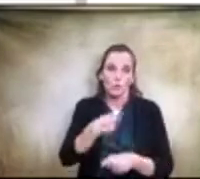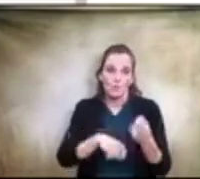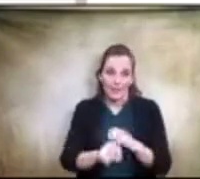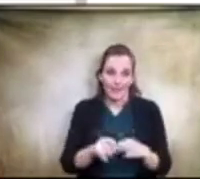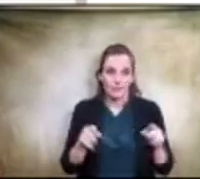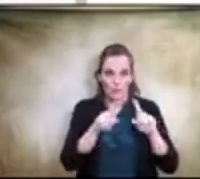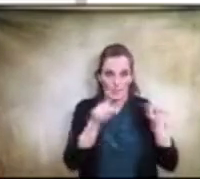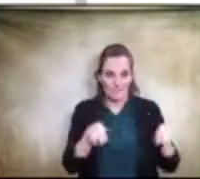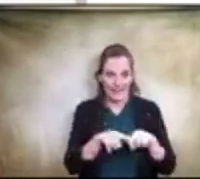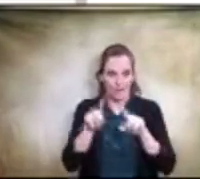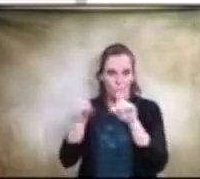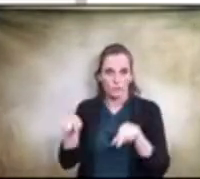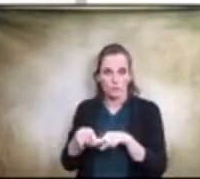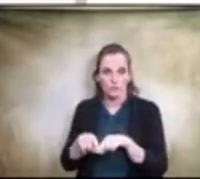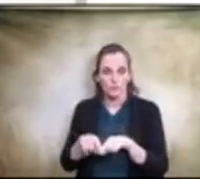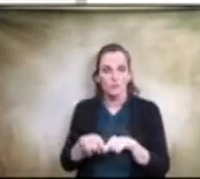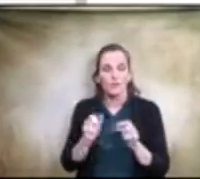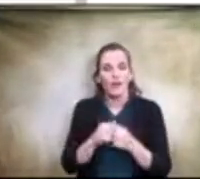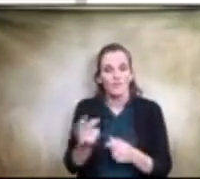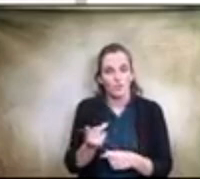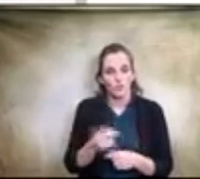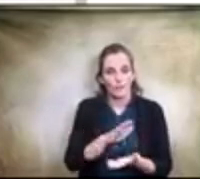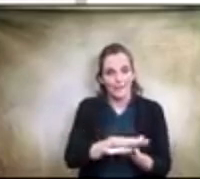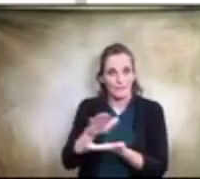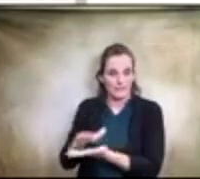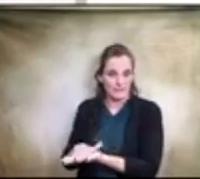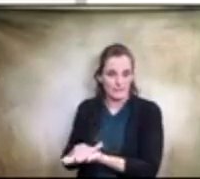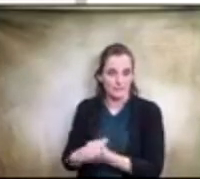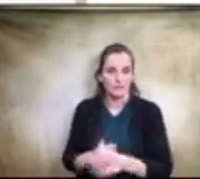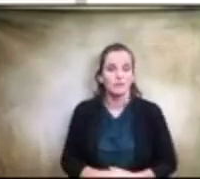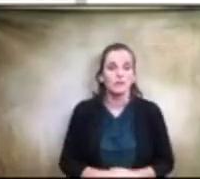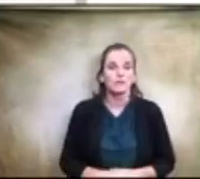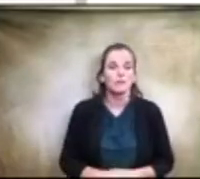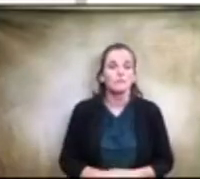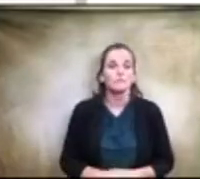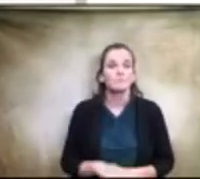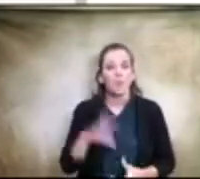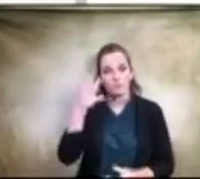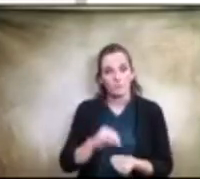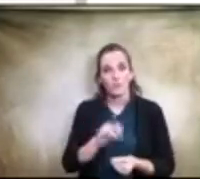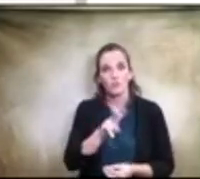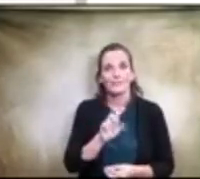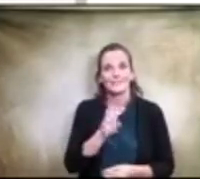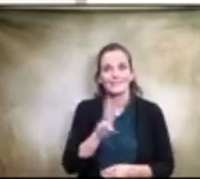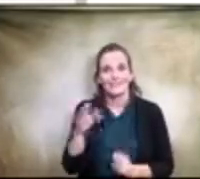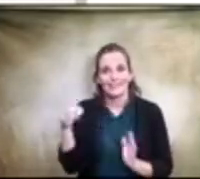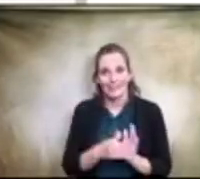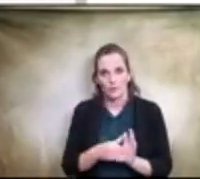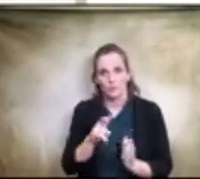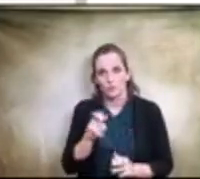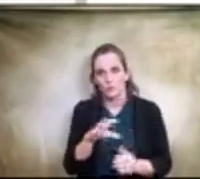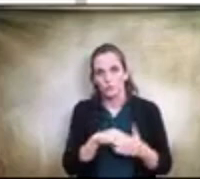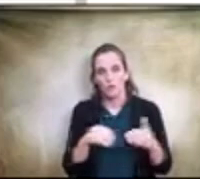campuses the fiscal implications um is 260 thousand two hundred dollars and this